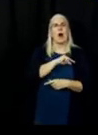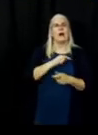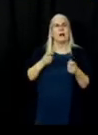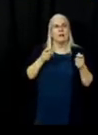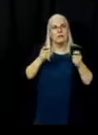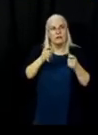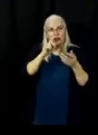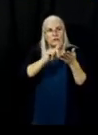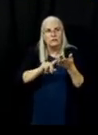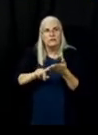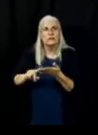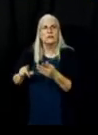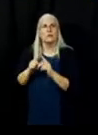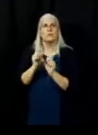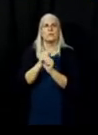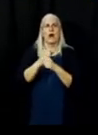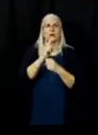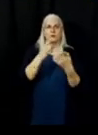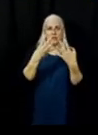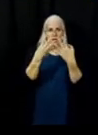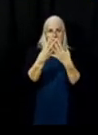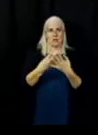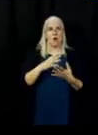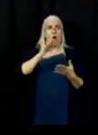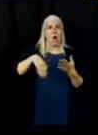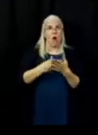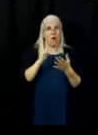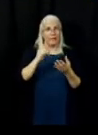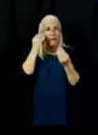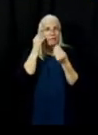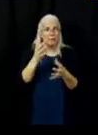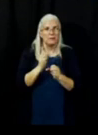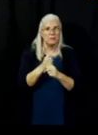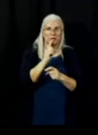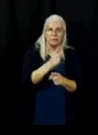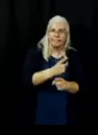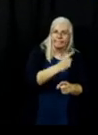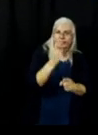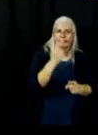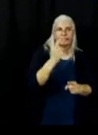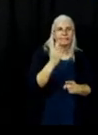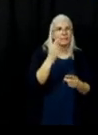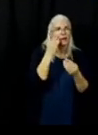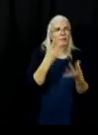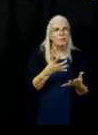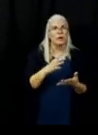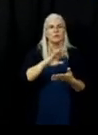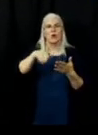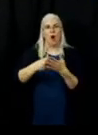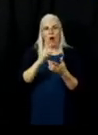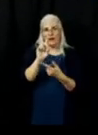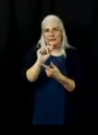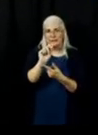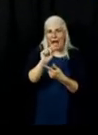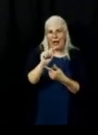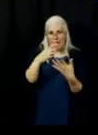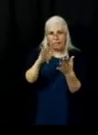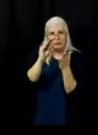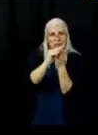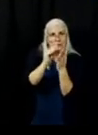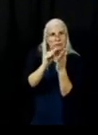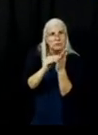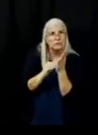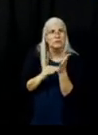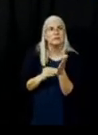to make sure that it is accurate. We look at whether the attributes have been filled out, all the data has been validated, and then that information